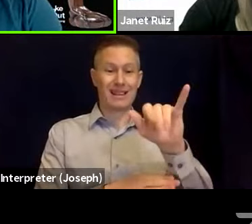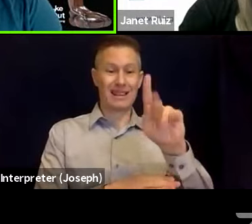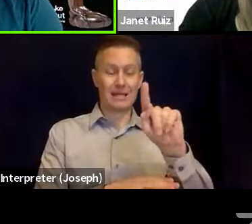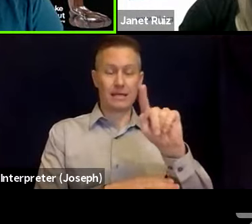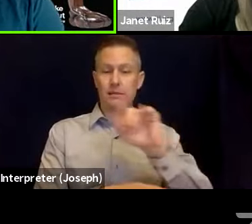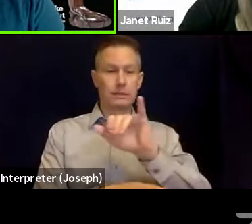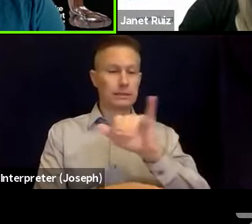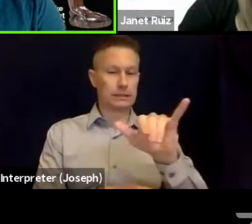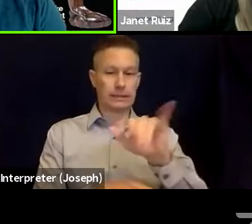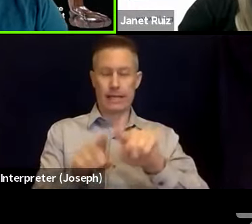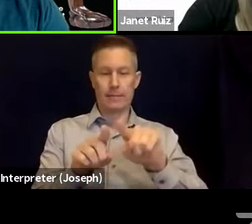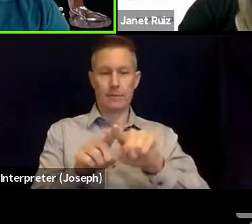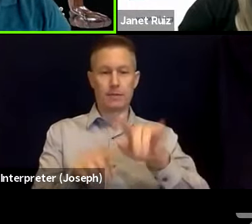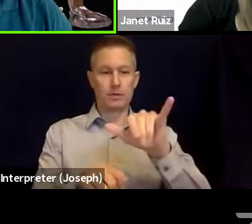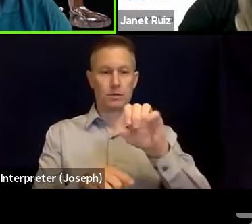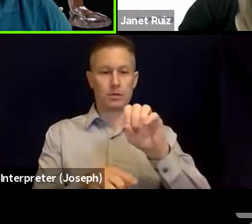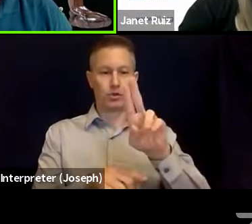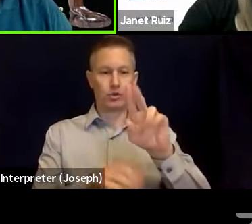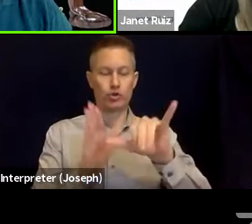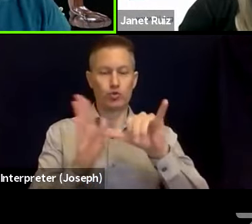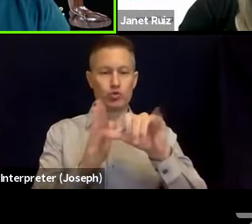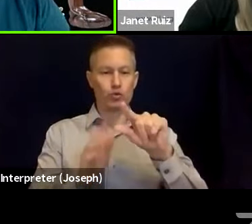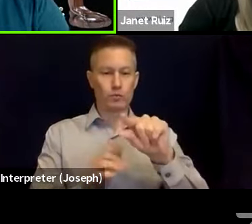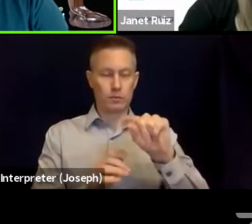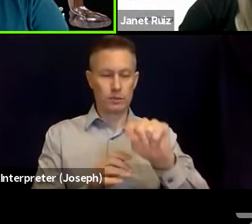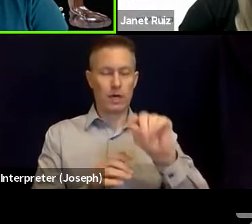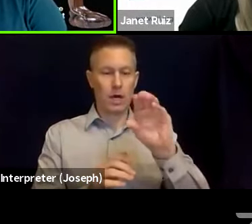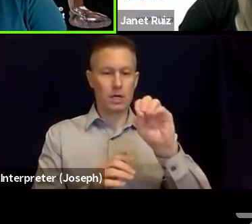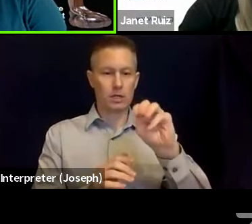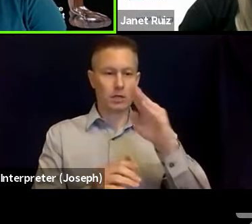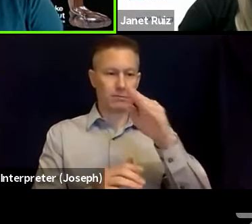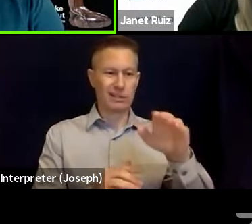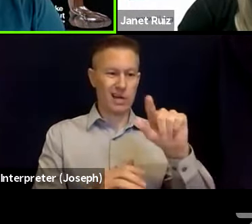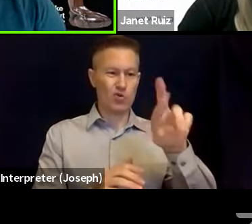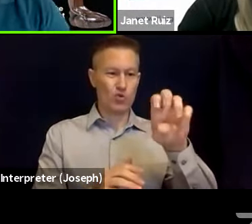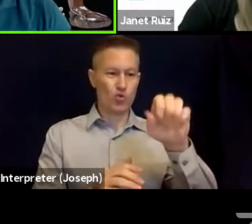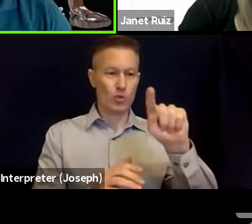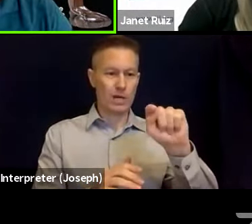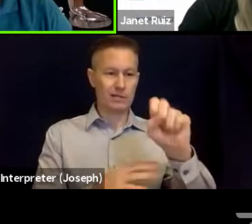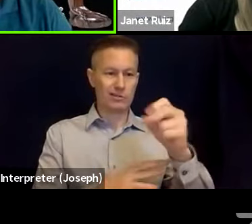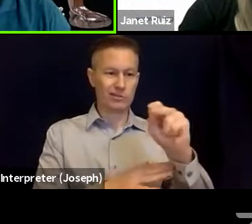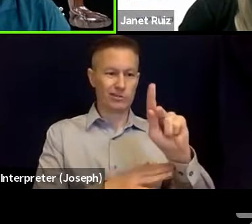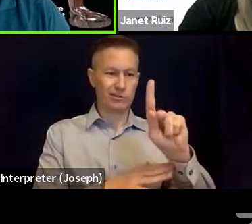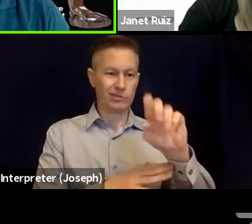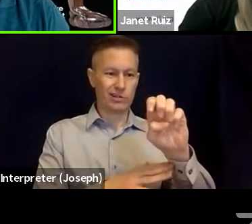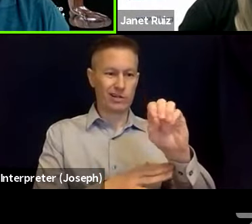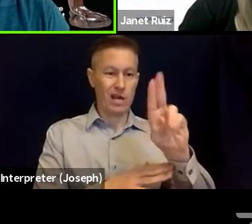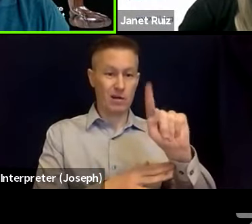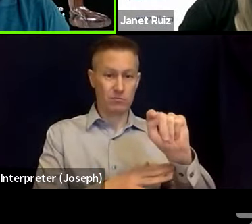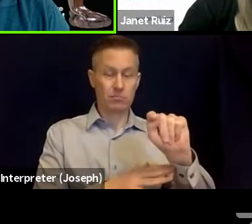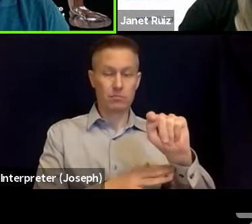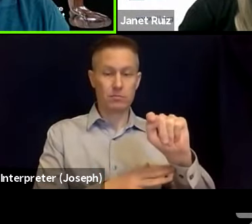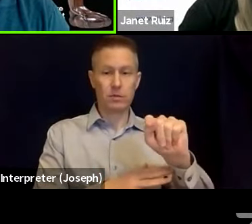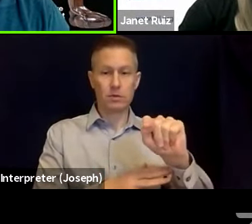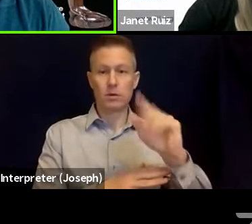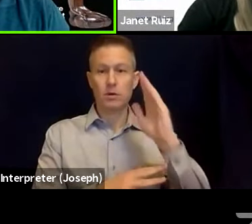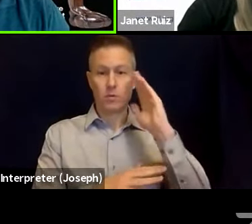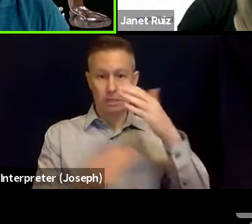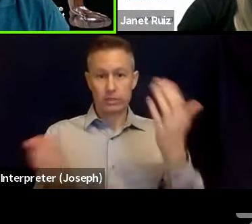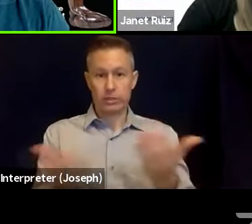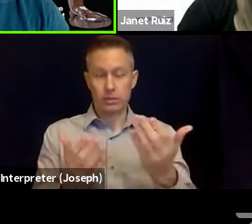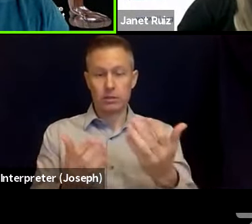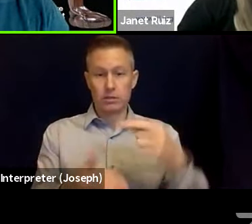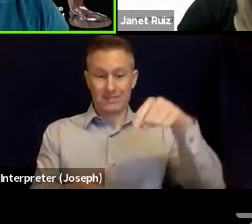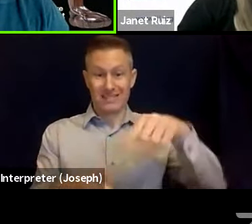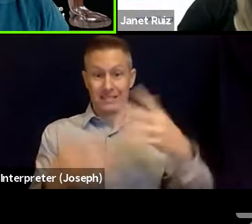.com slash Great ShakeOut. Not a special another link. It's just going to be here once we end.